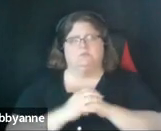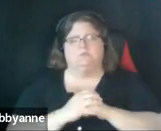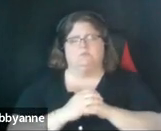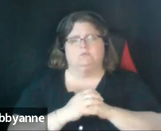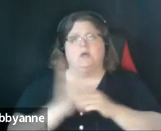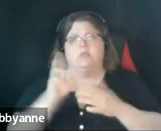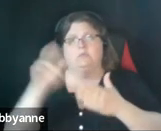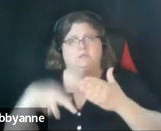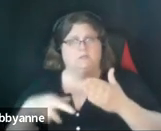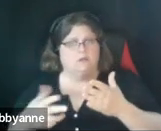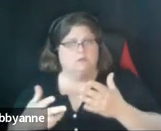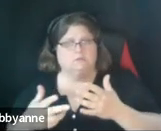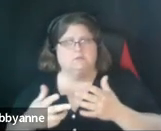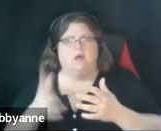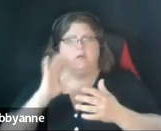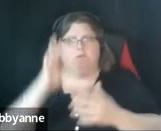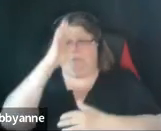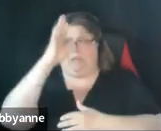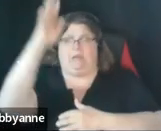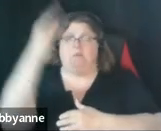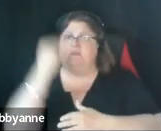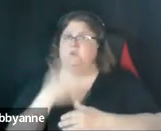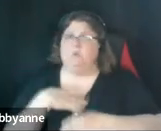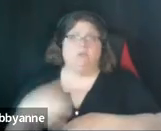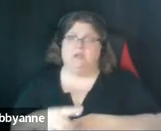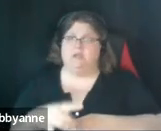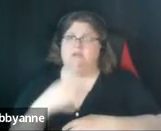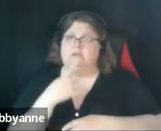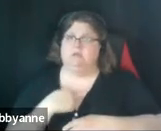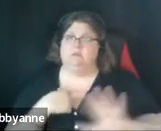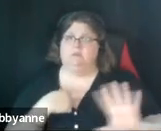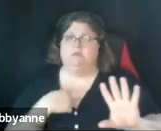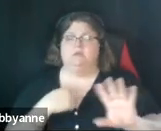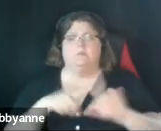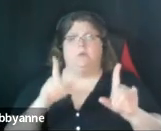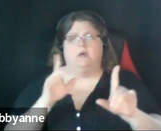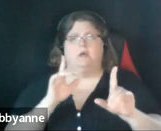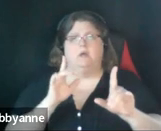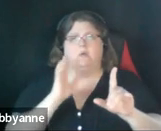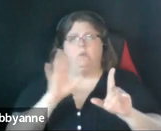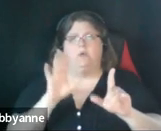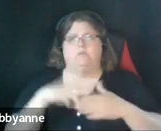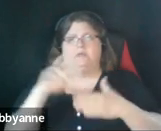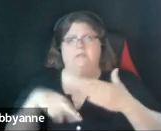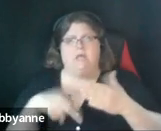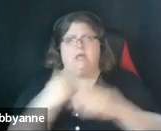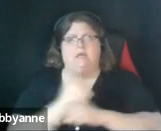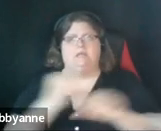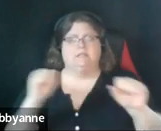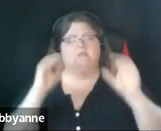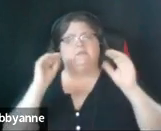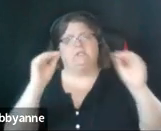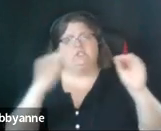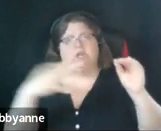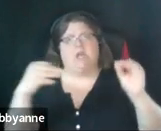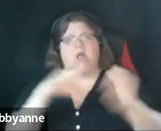in i'm just making this up if you don't like it say something that result in a safe teaching and learning environment how's that